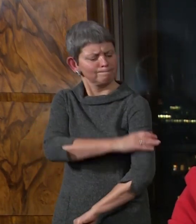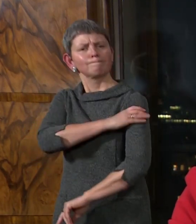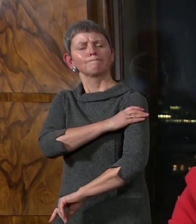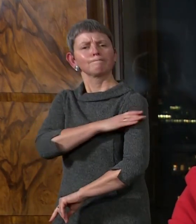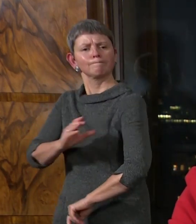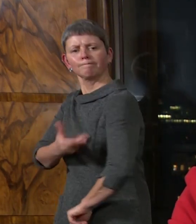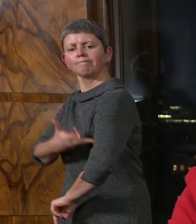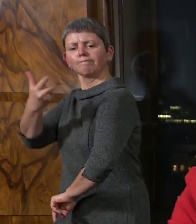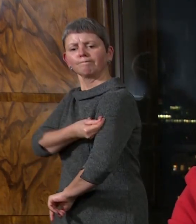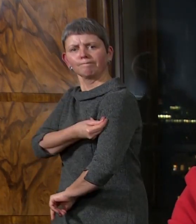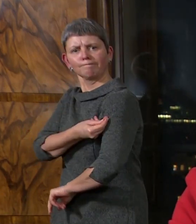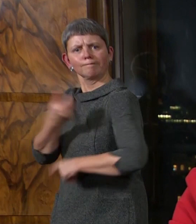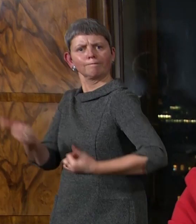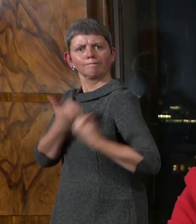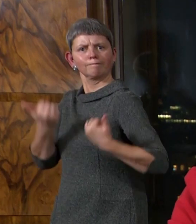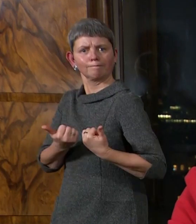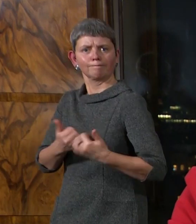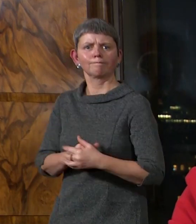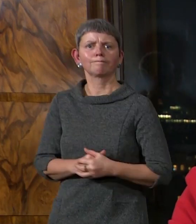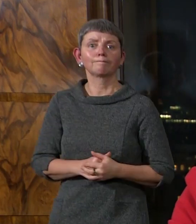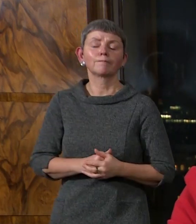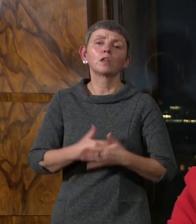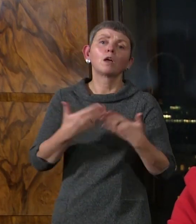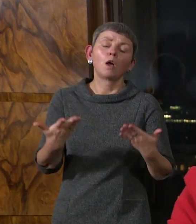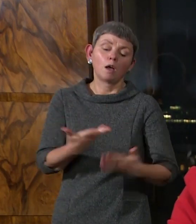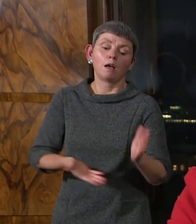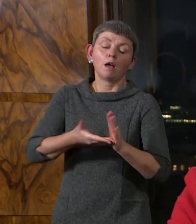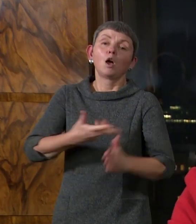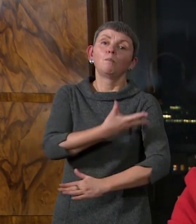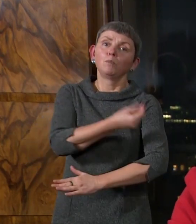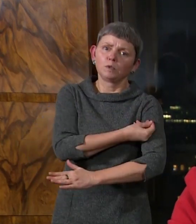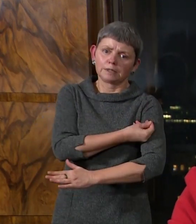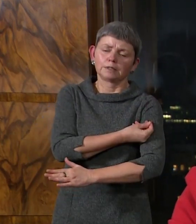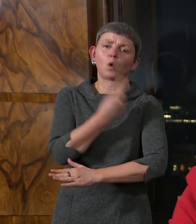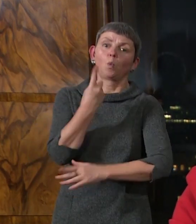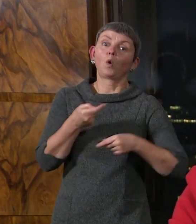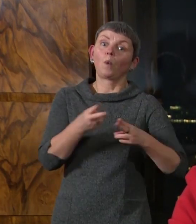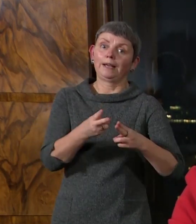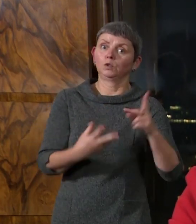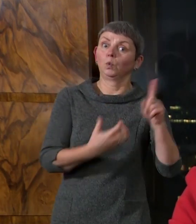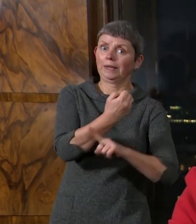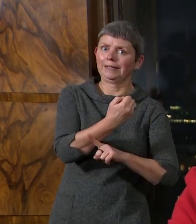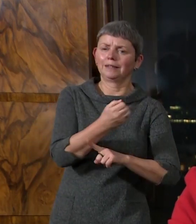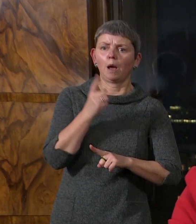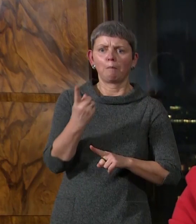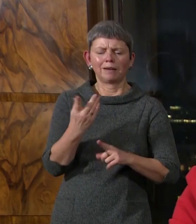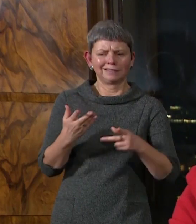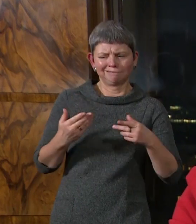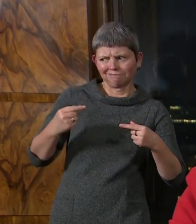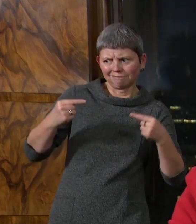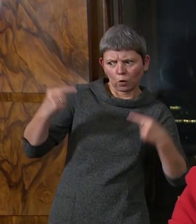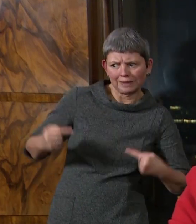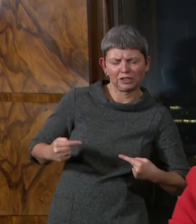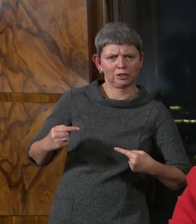to protect themselves and others. Boosters are how we will beat this. But in this race between the virus and